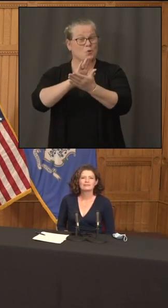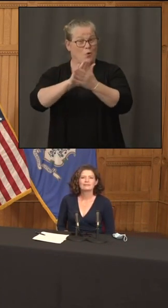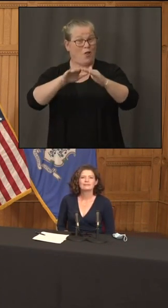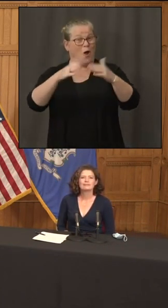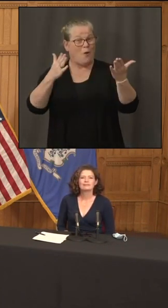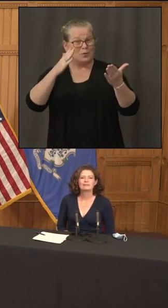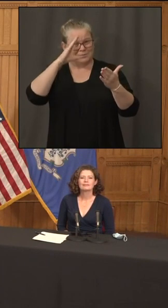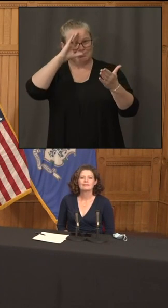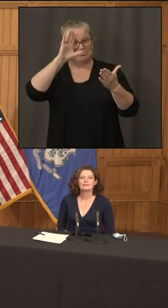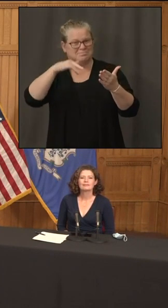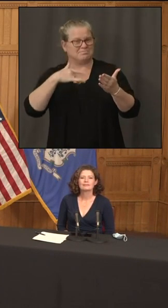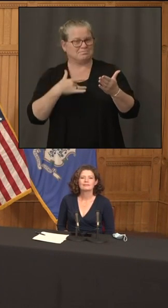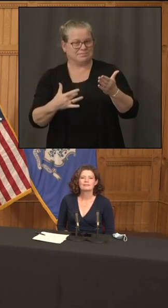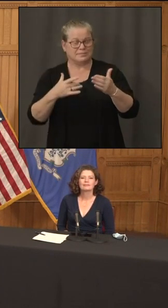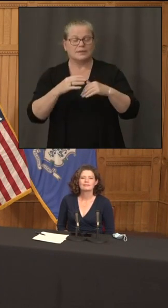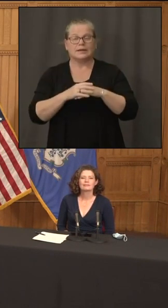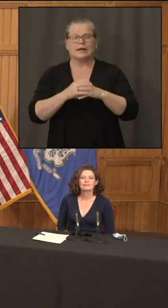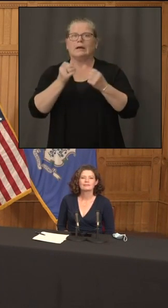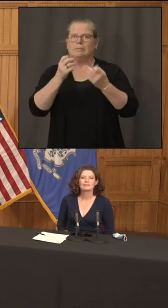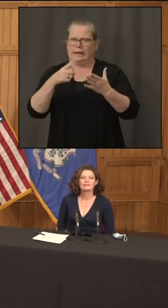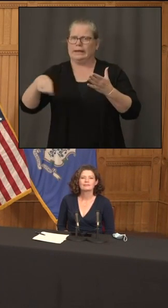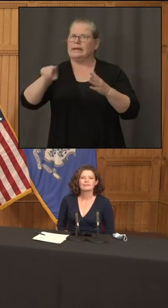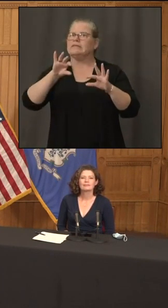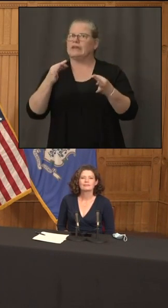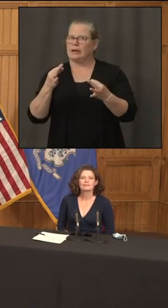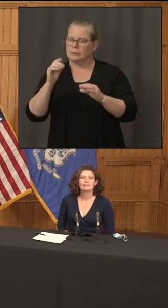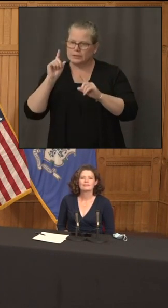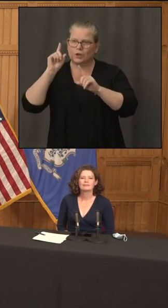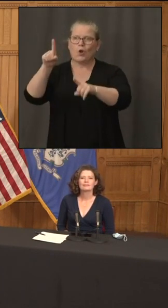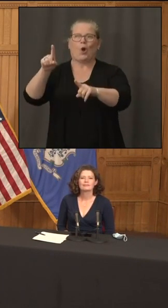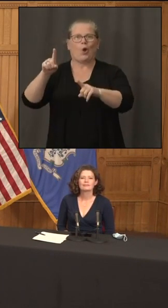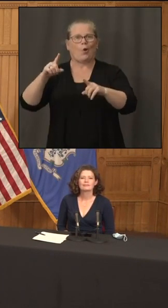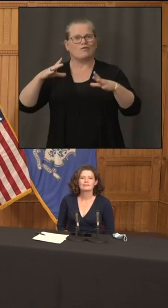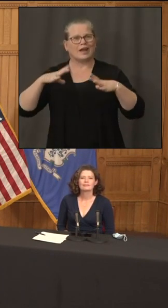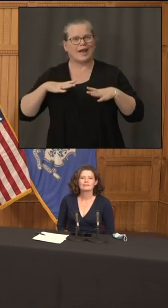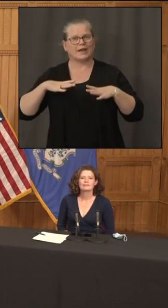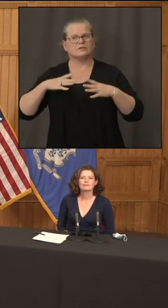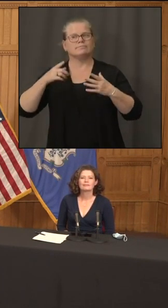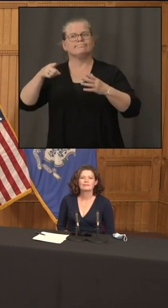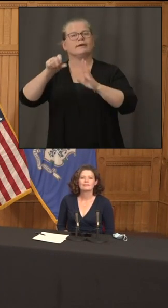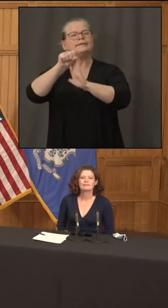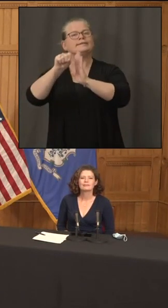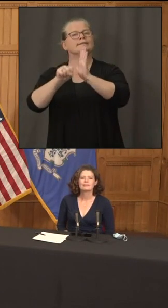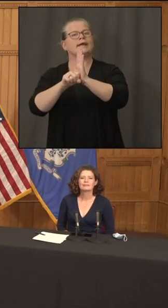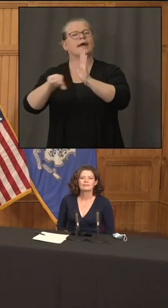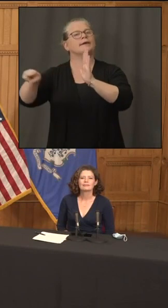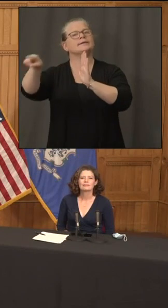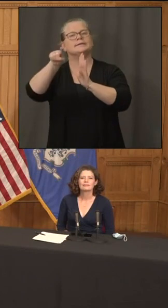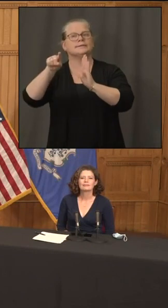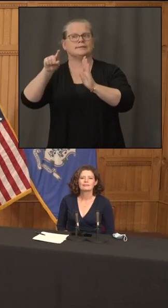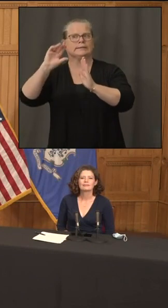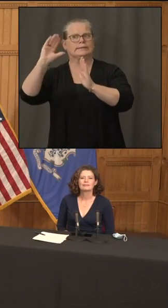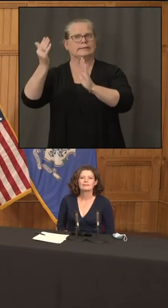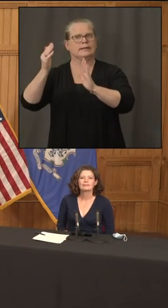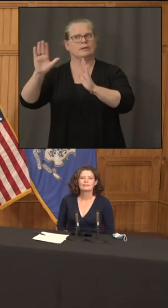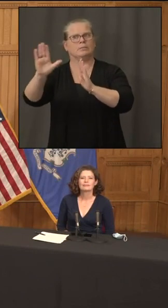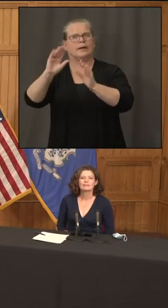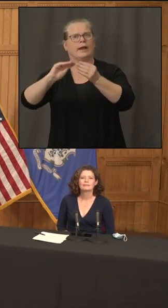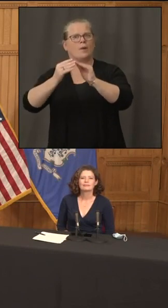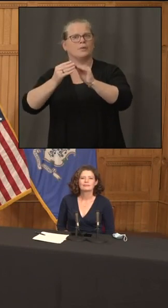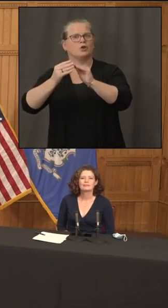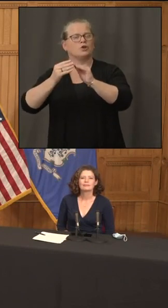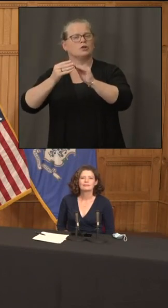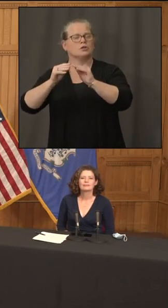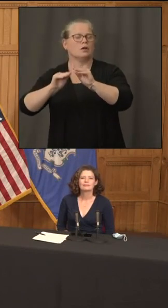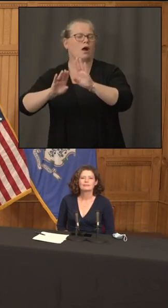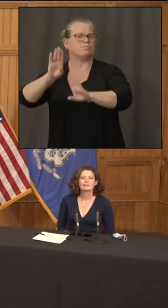concerned are you both about this impacting in-person learning starting on time for a lot of these students and what are